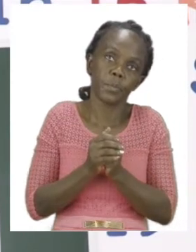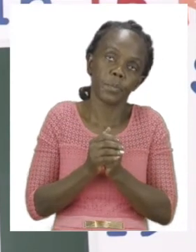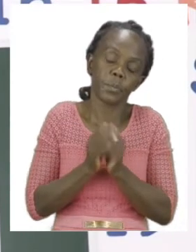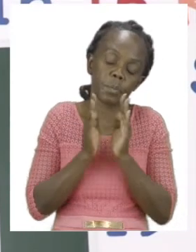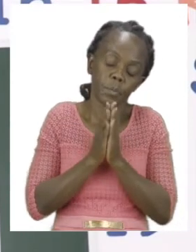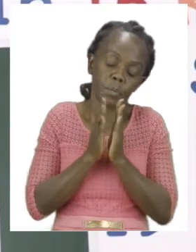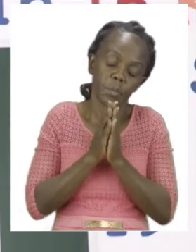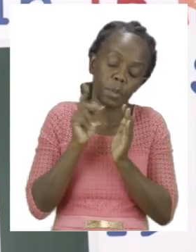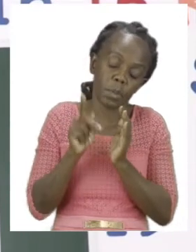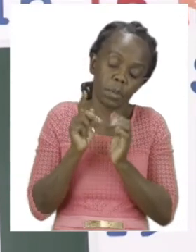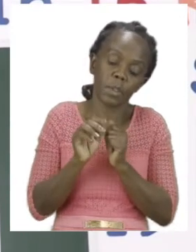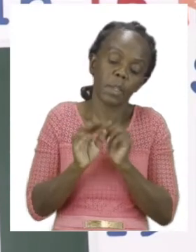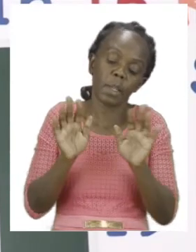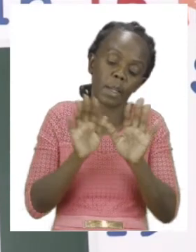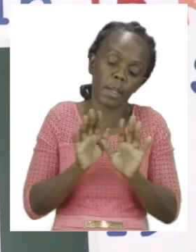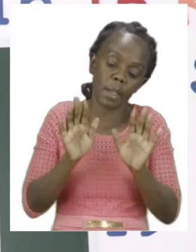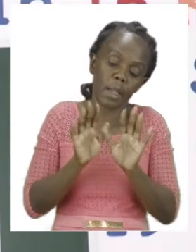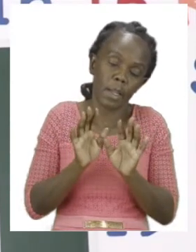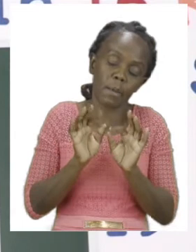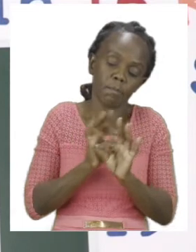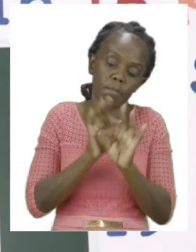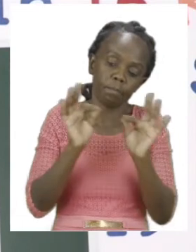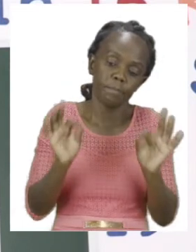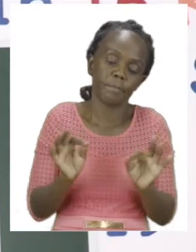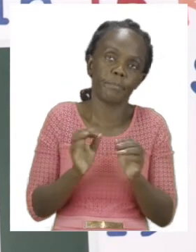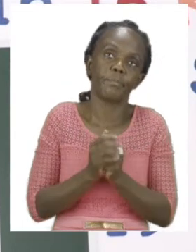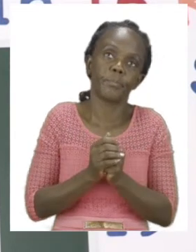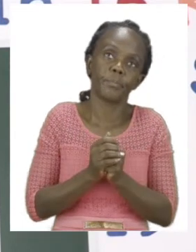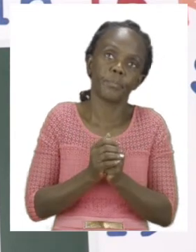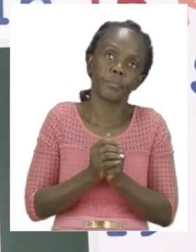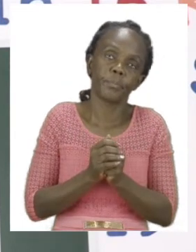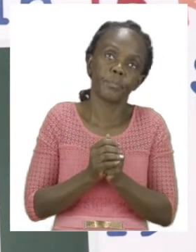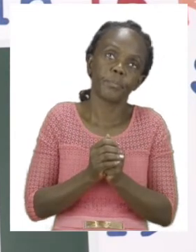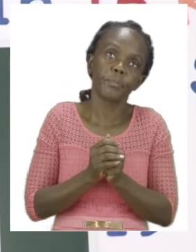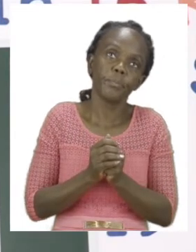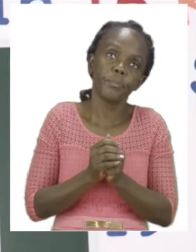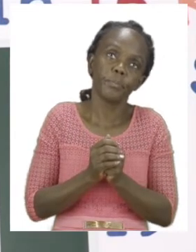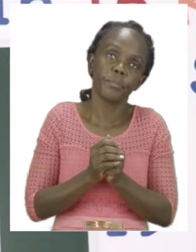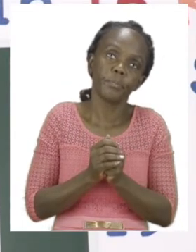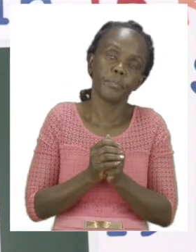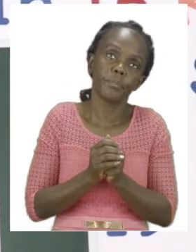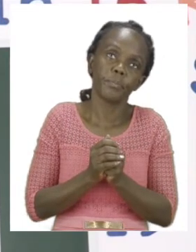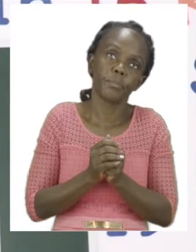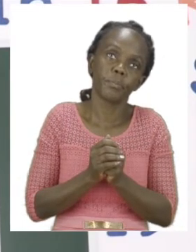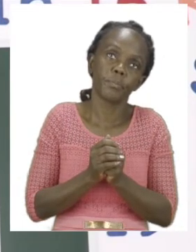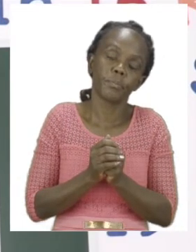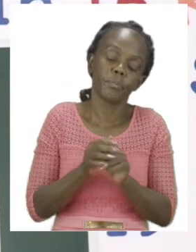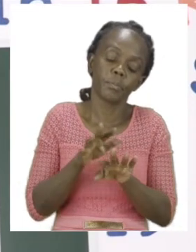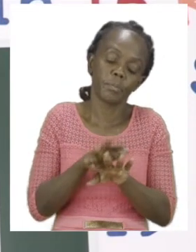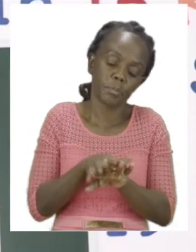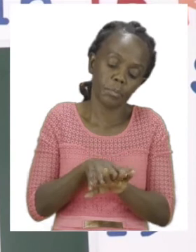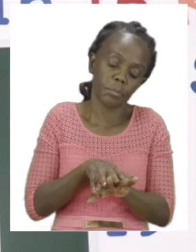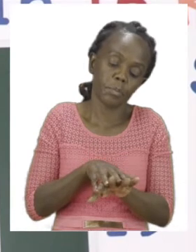side or top to bottom. And make sure that when you're done it's very neat. Take your time